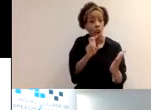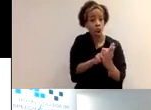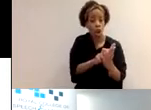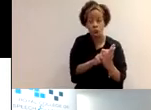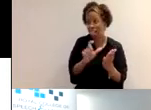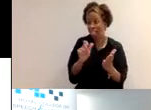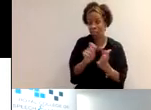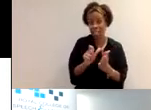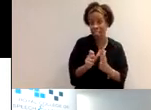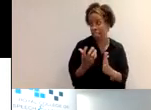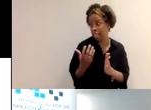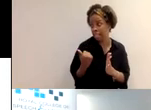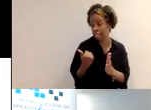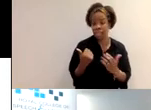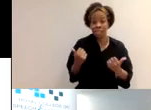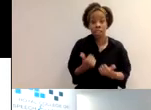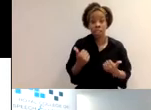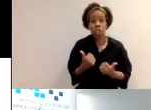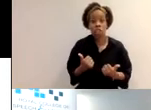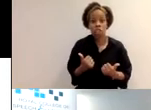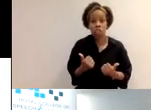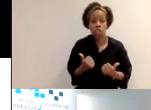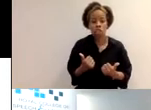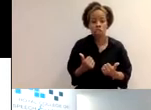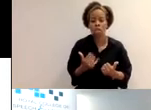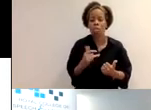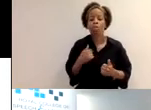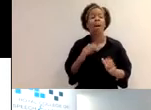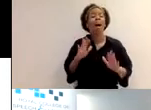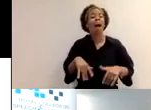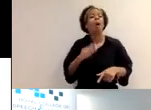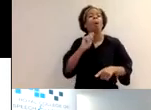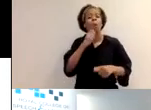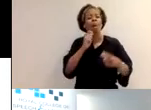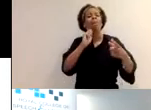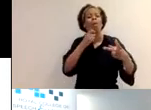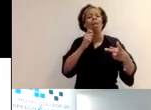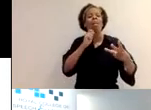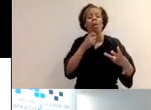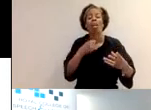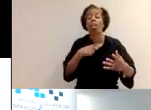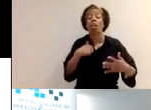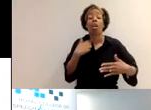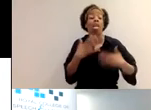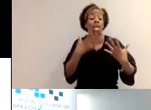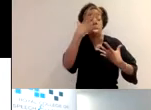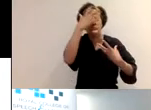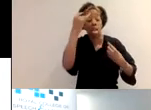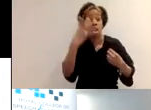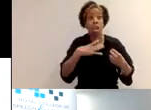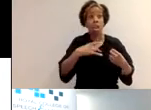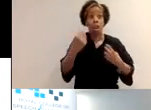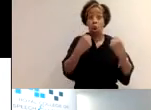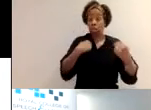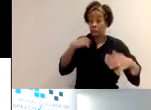that, you know, you've done it because you may think I'll do it next week, and then you forget about it, and then you get selected, and it all becomes quite stressful